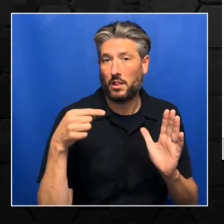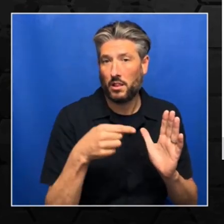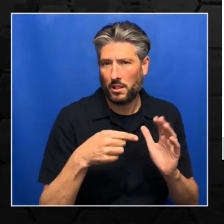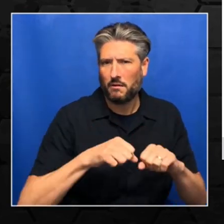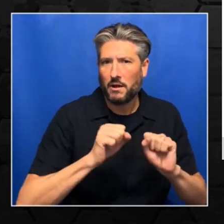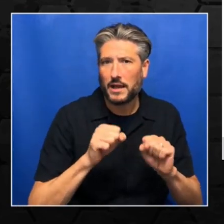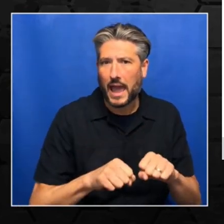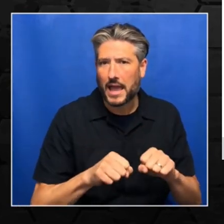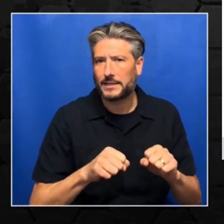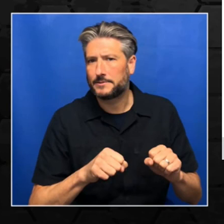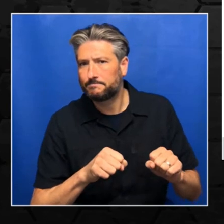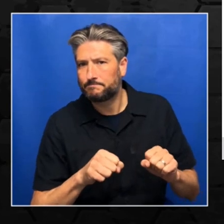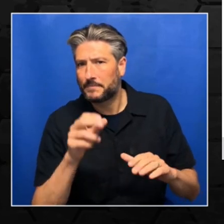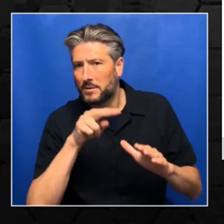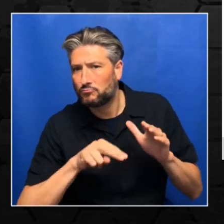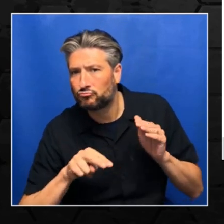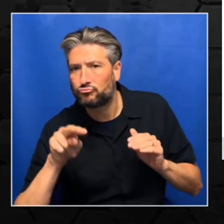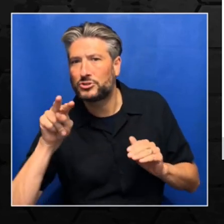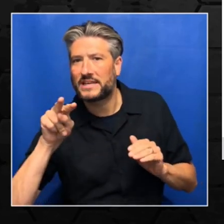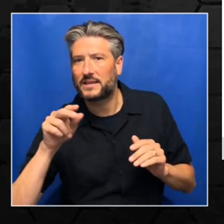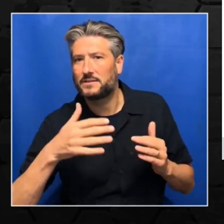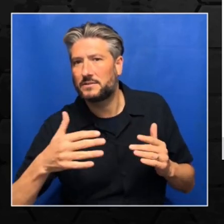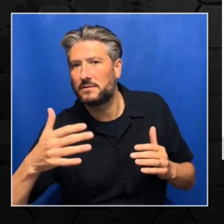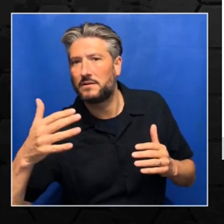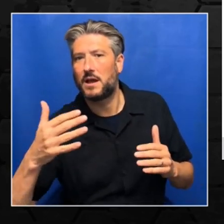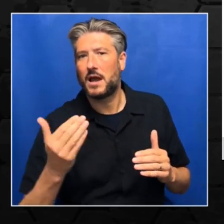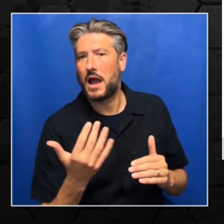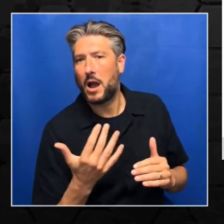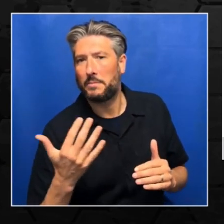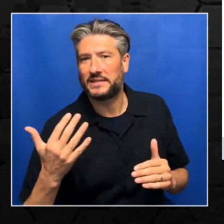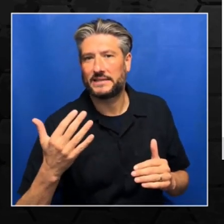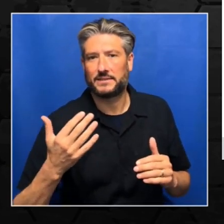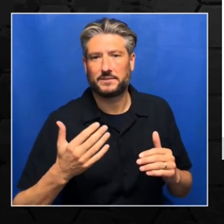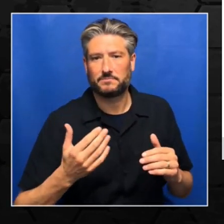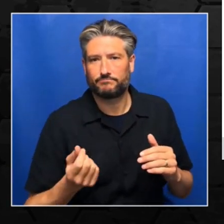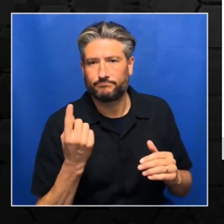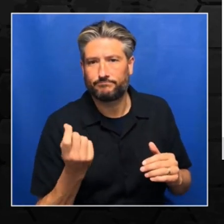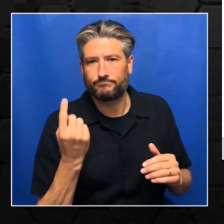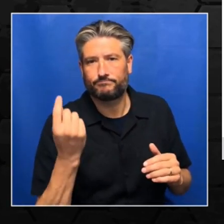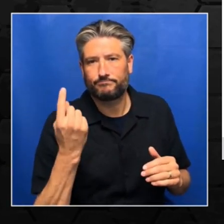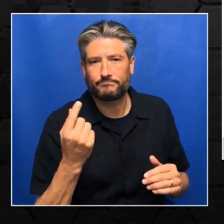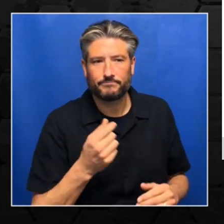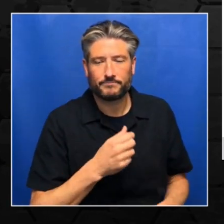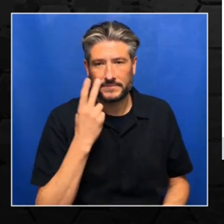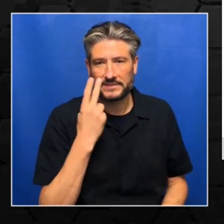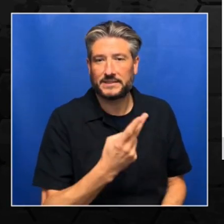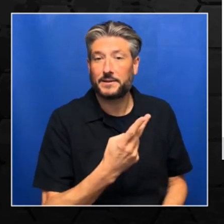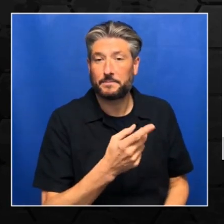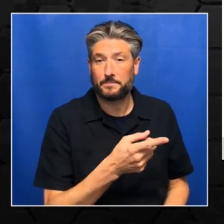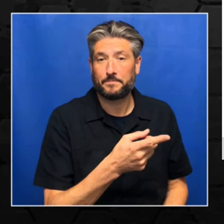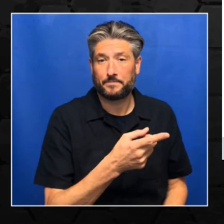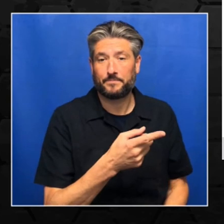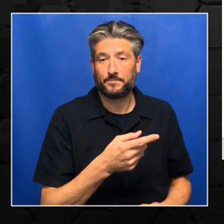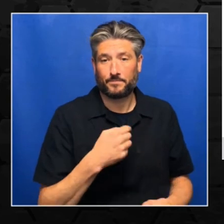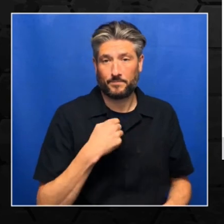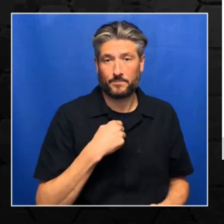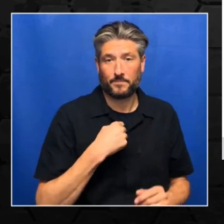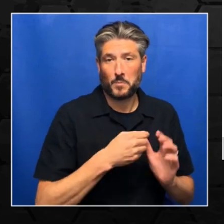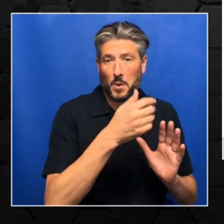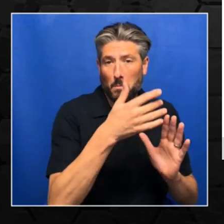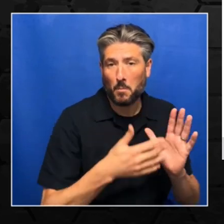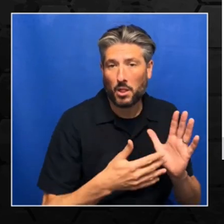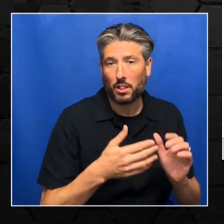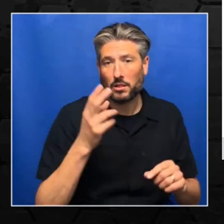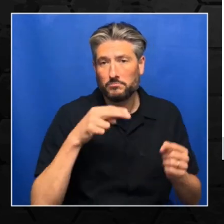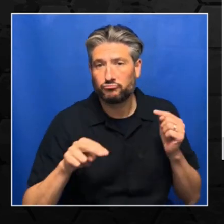printed the predicted value and the actual value. So as you said, our model had predicted it was an anchor boot.